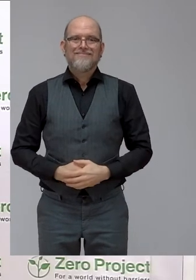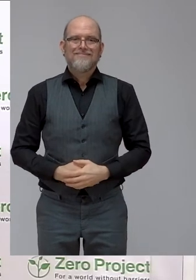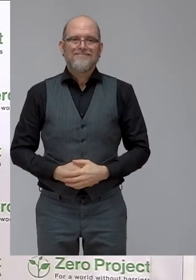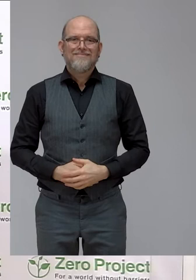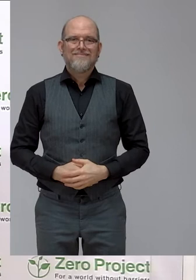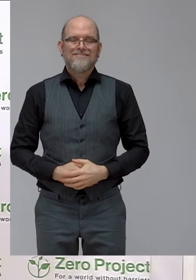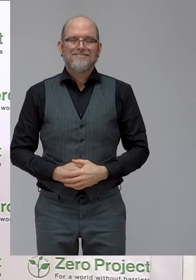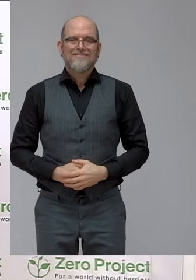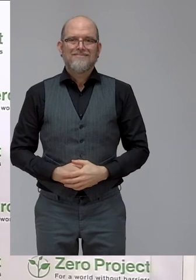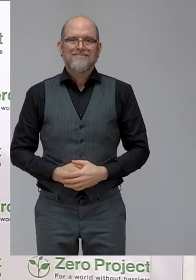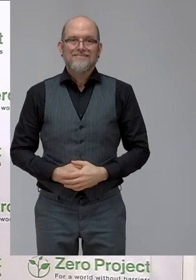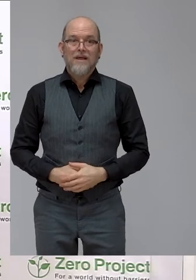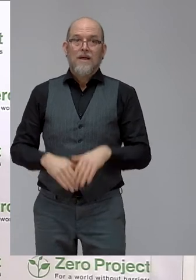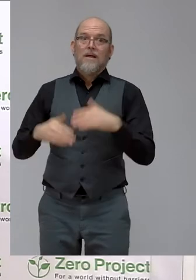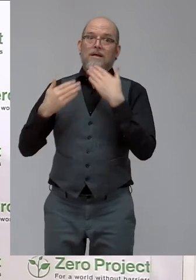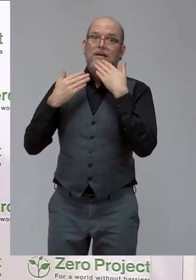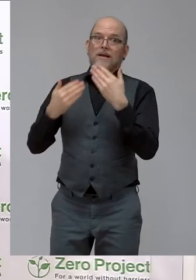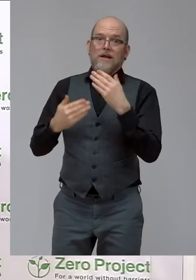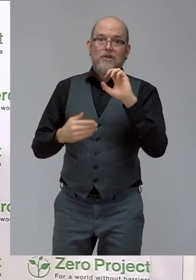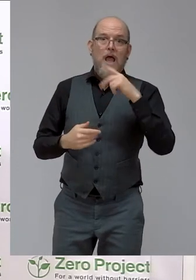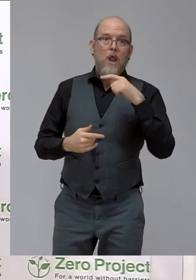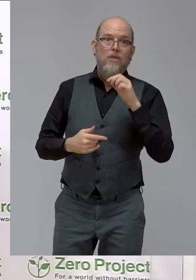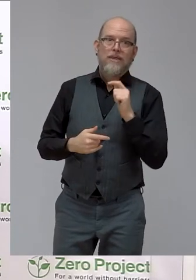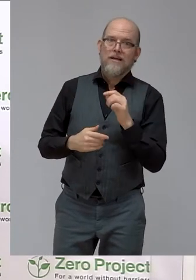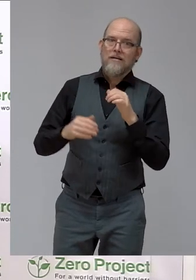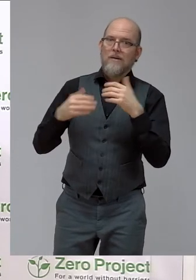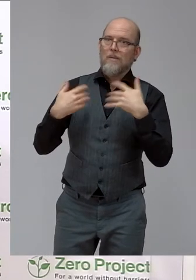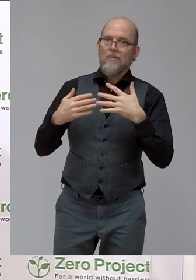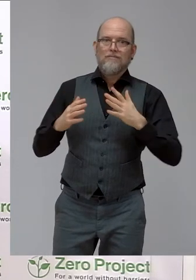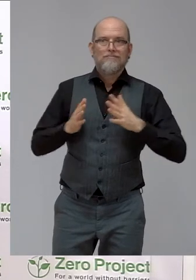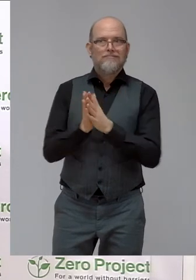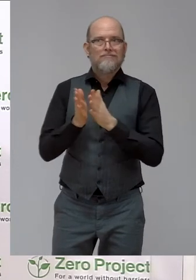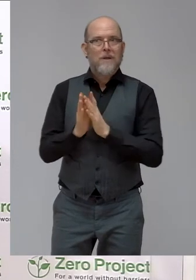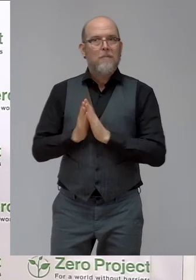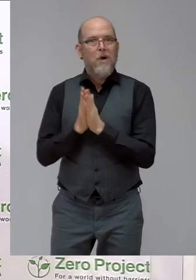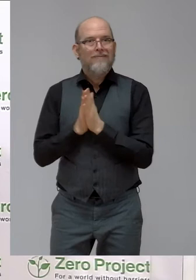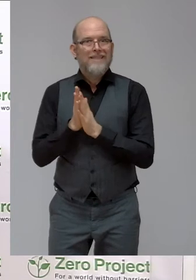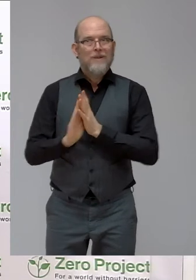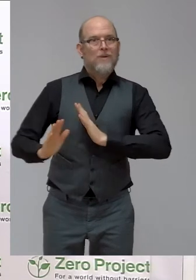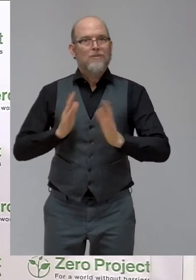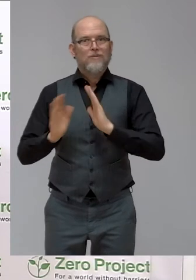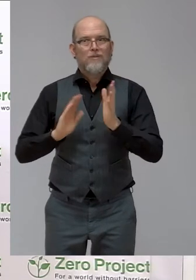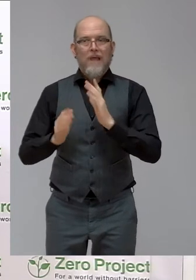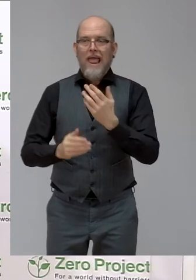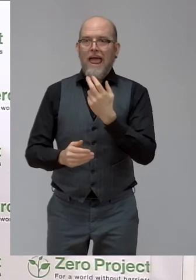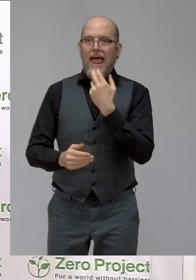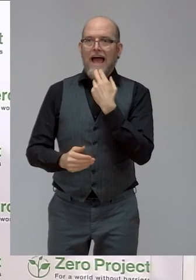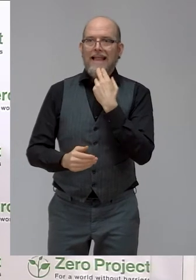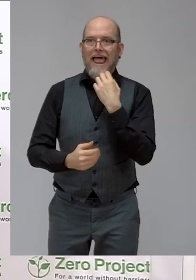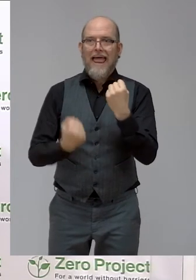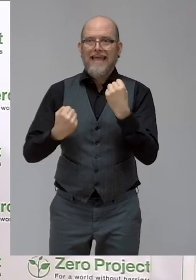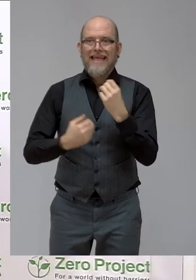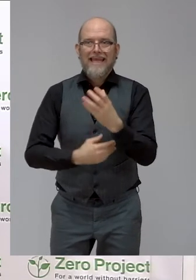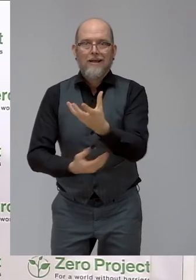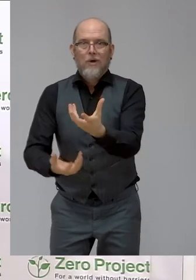Thank you, Charlotte. Thank you for this energizing speech as always. And we are really glad that you are here with us today. Hello,